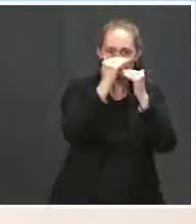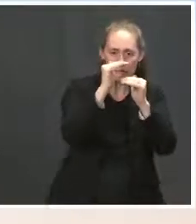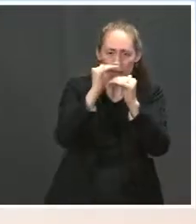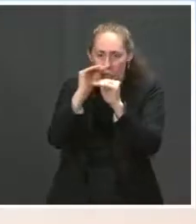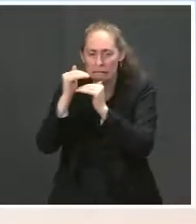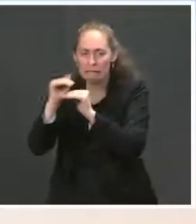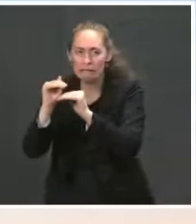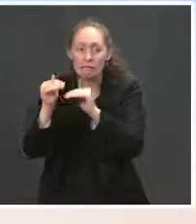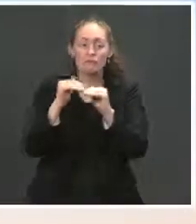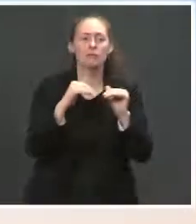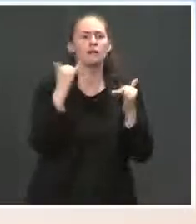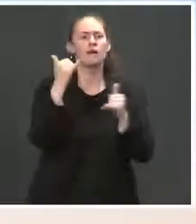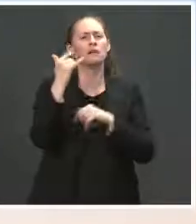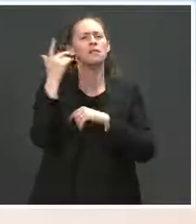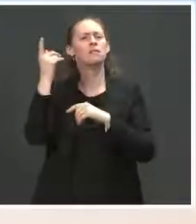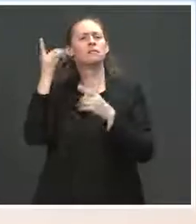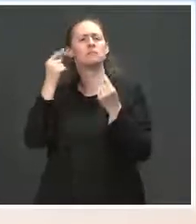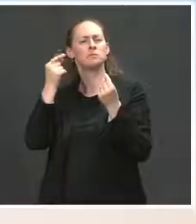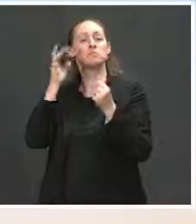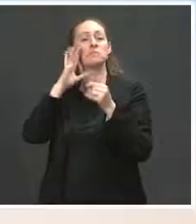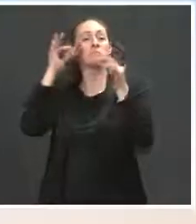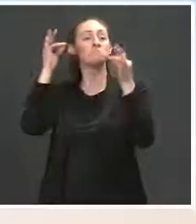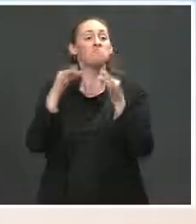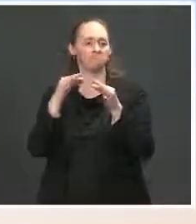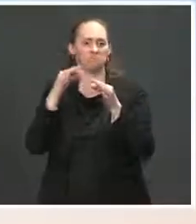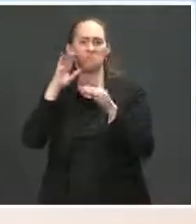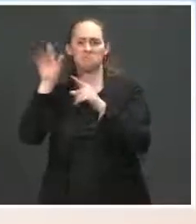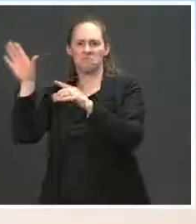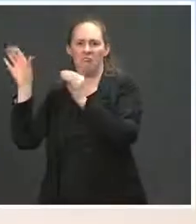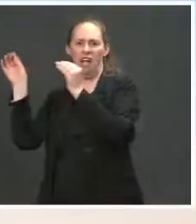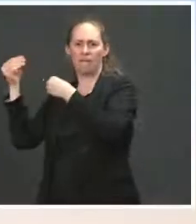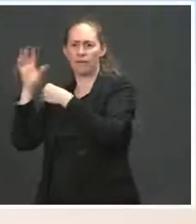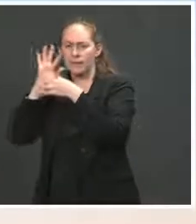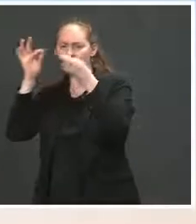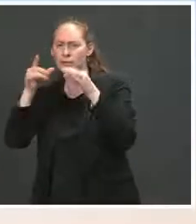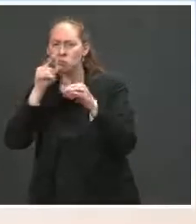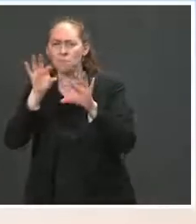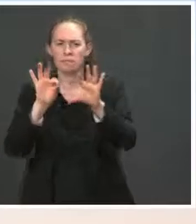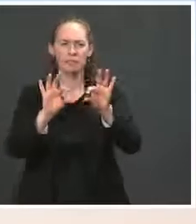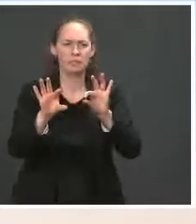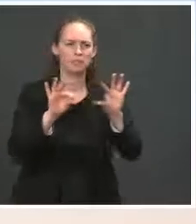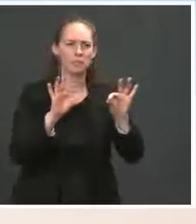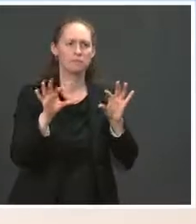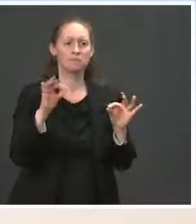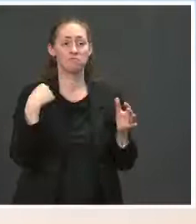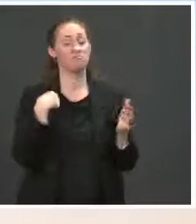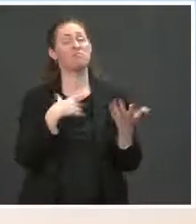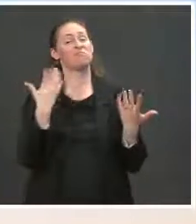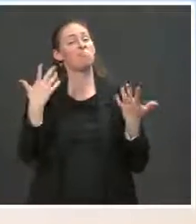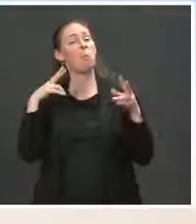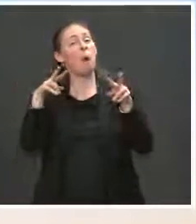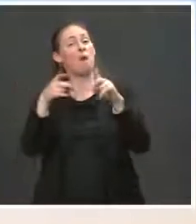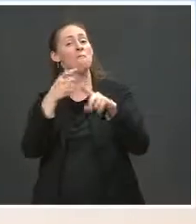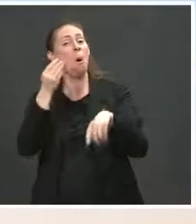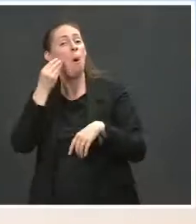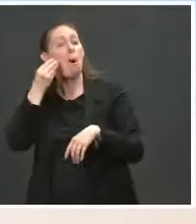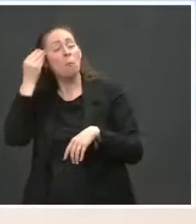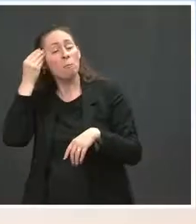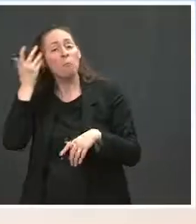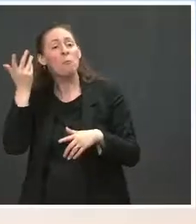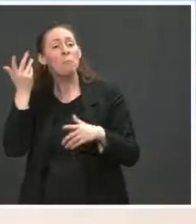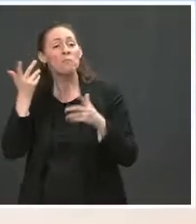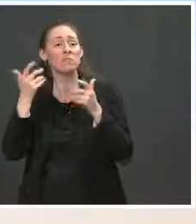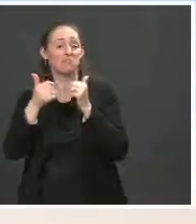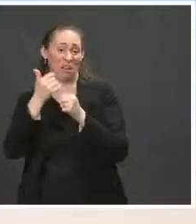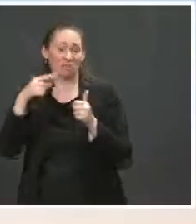Speaker's office in terms of who will attend and who will have to watch virtually. Well, most of our staff, if not all of our staff, will be watching